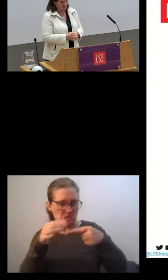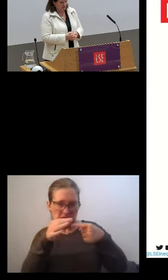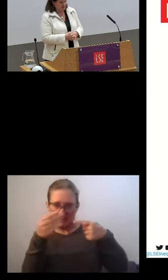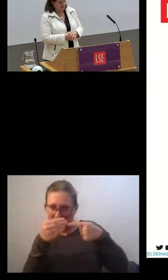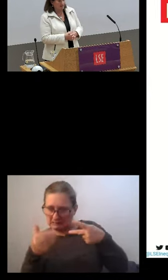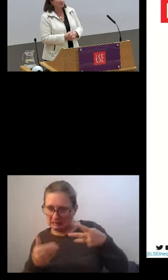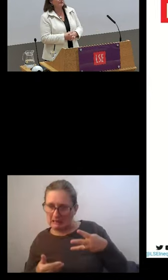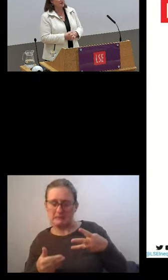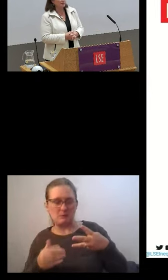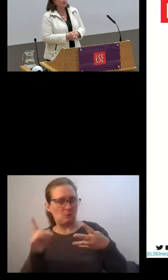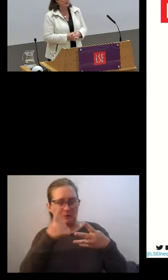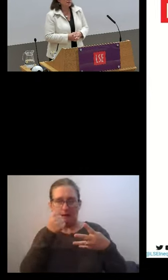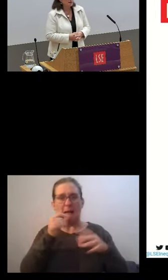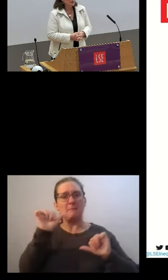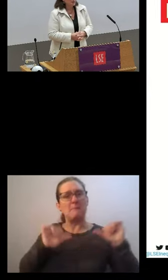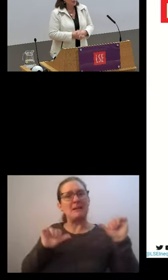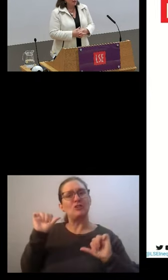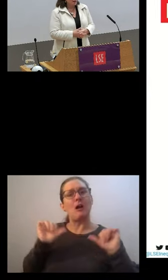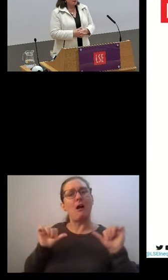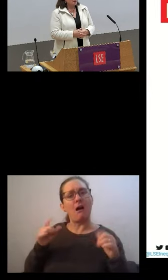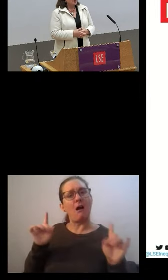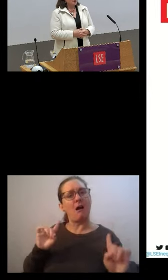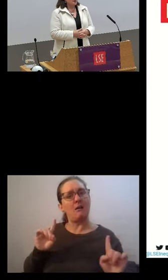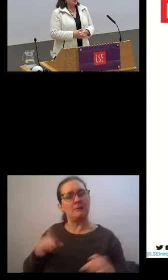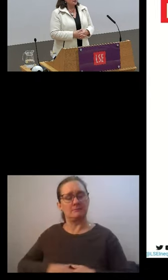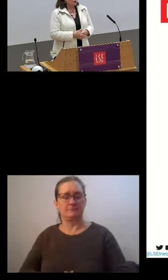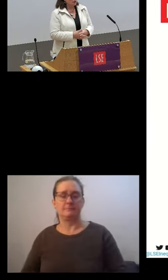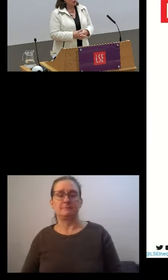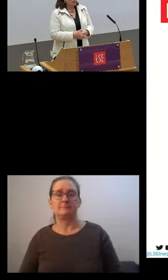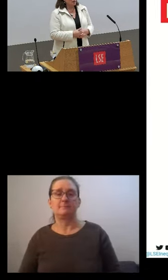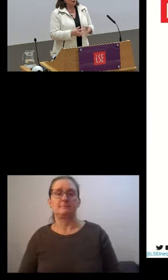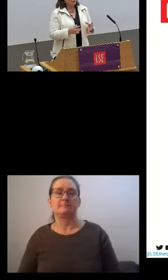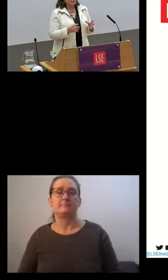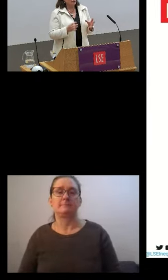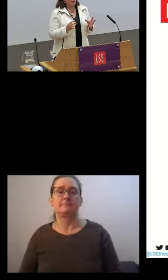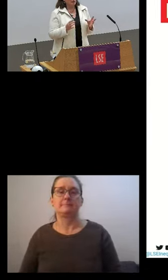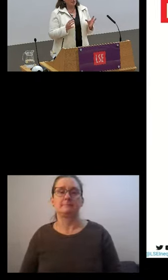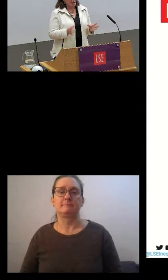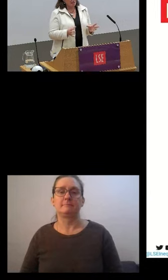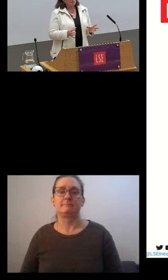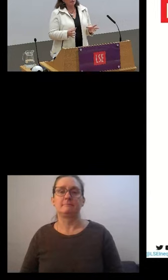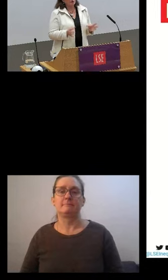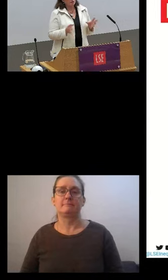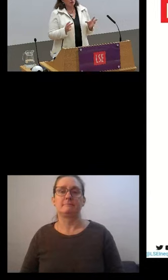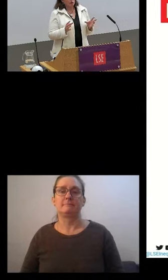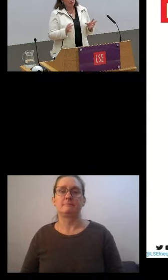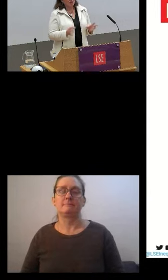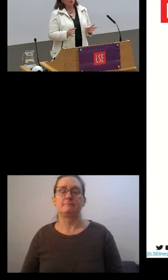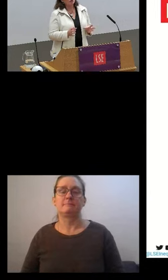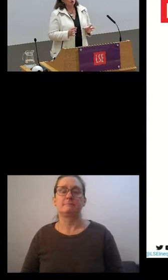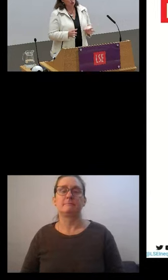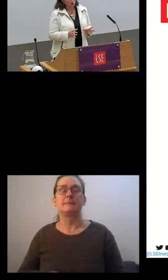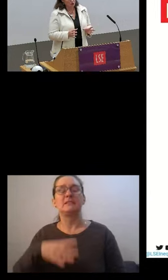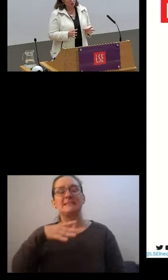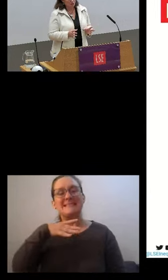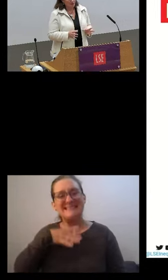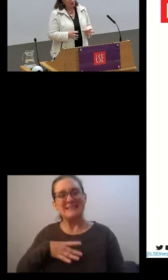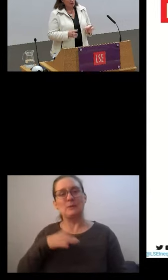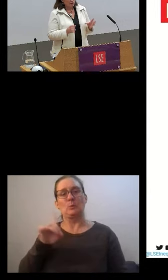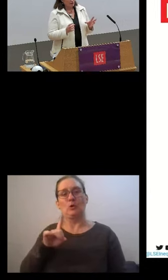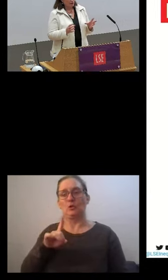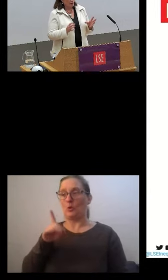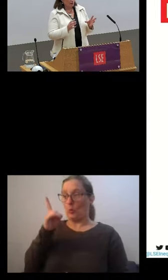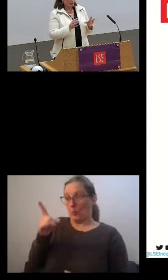measure given data availability. The key thing here is that you need to have data from a single source.